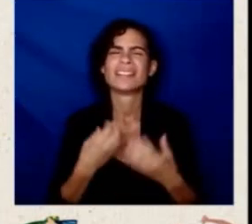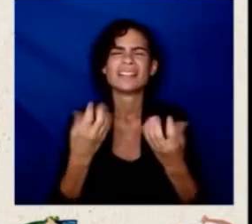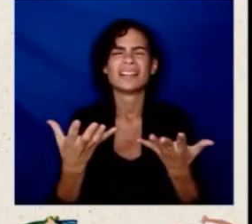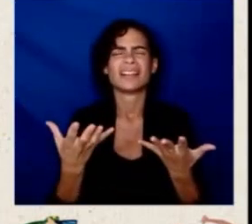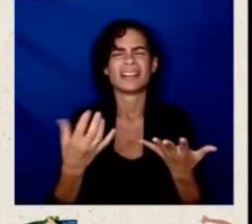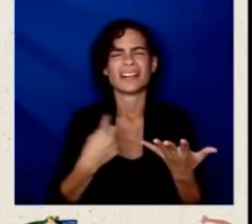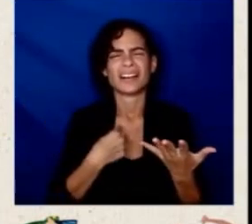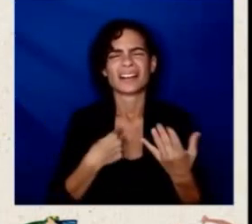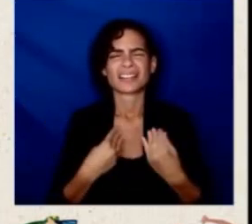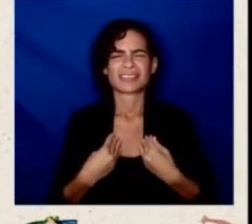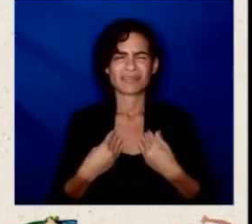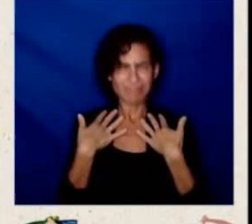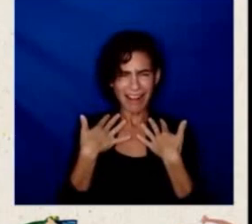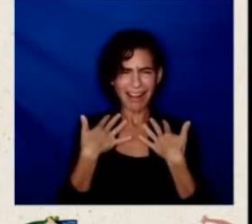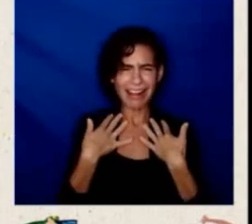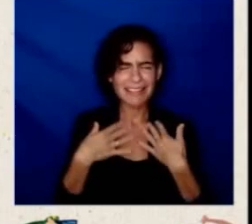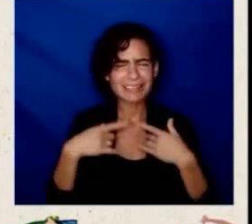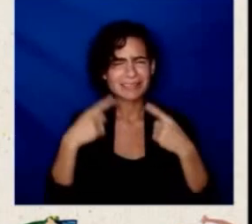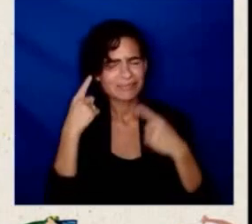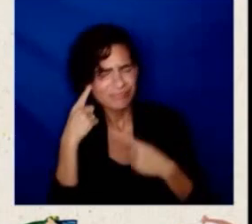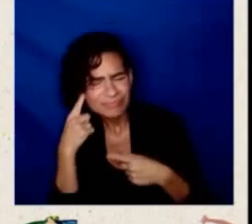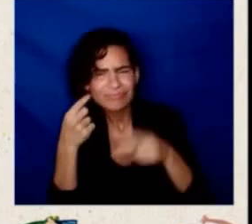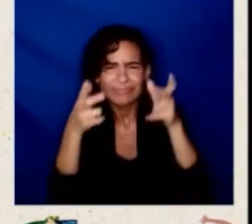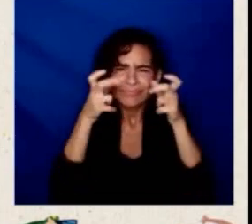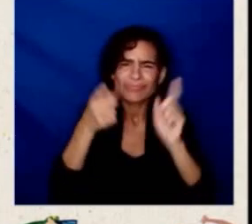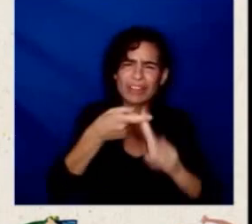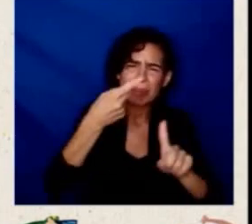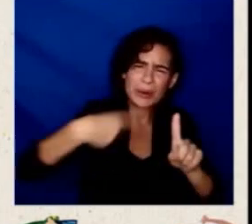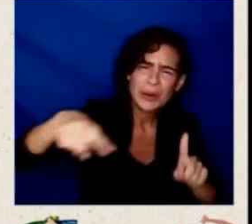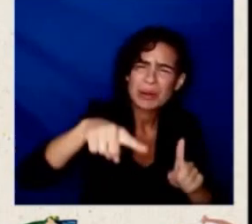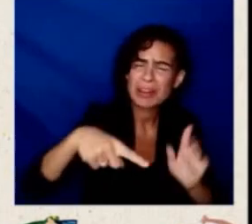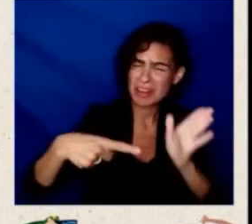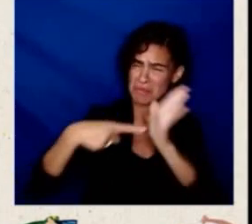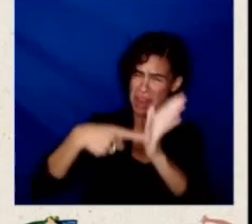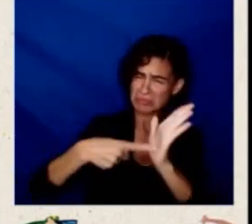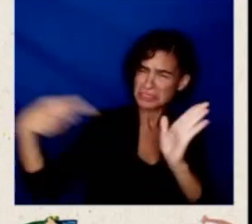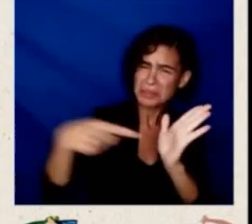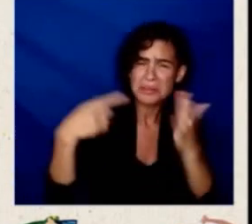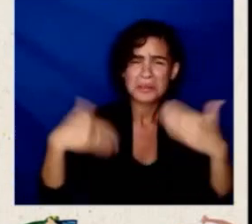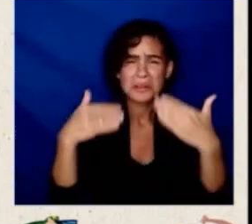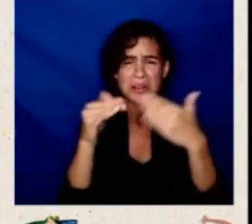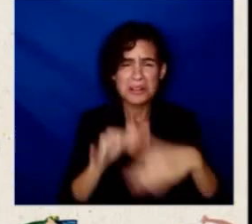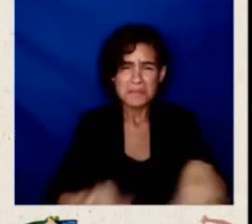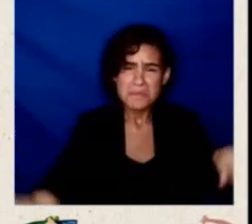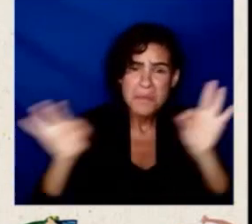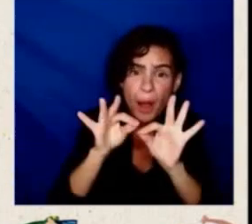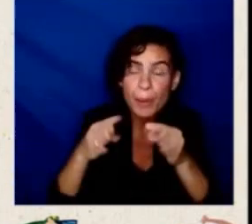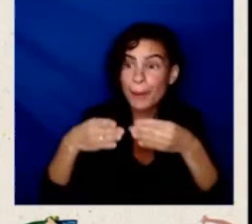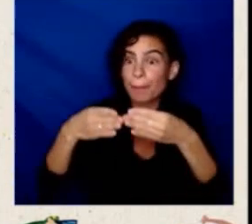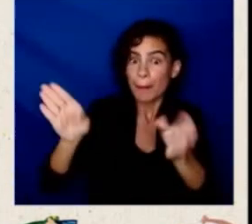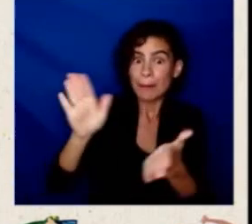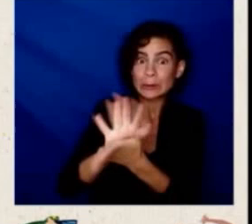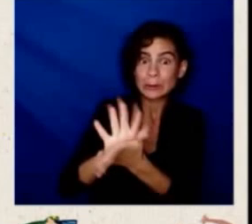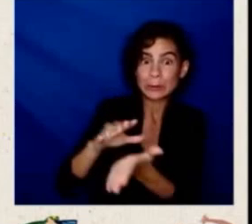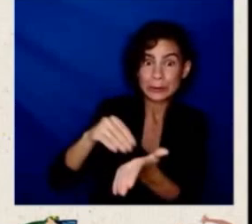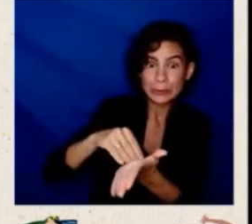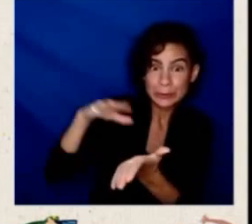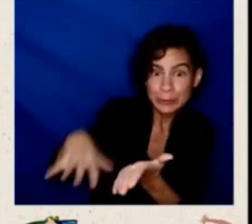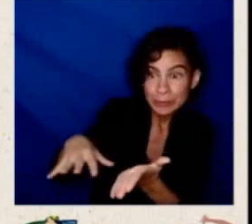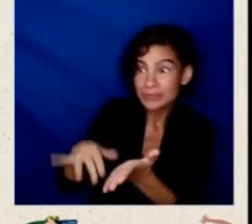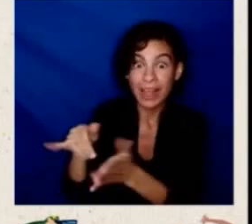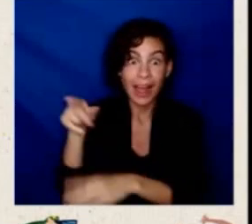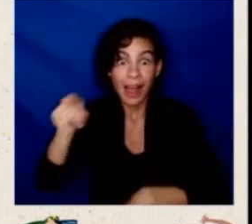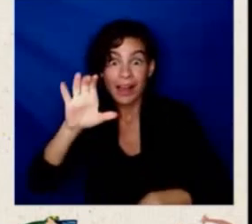Representation matters now more than ever, so I know our public school students are so well served to have Secretary Cardona as our Secretary of Education.